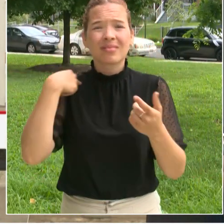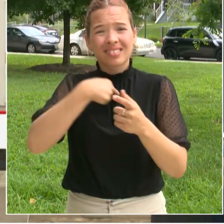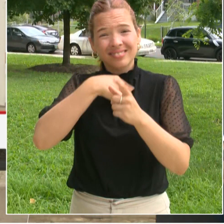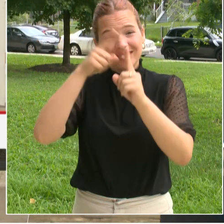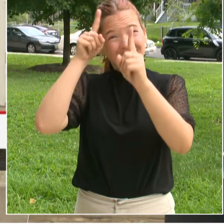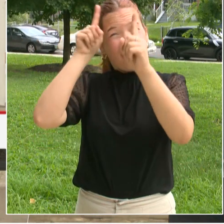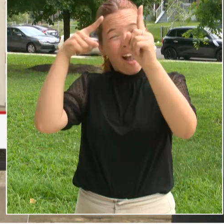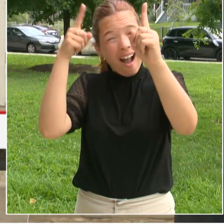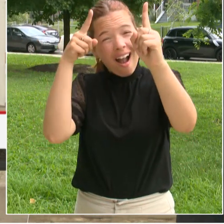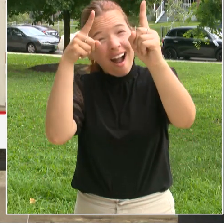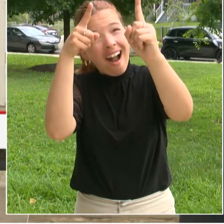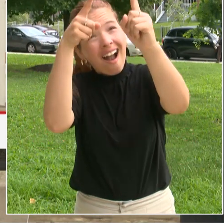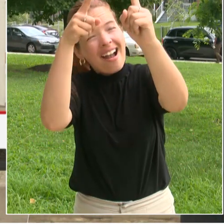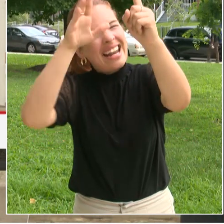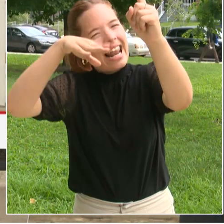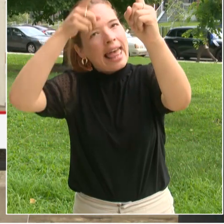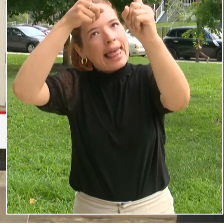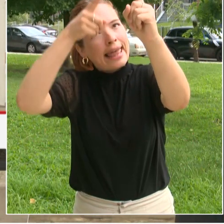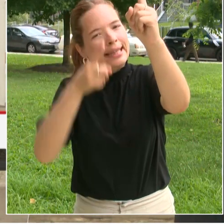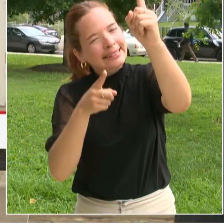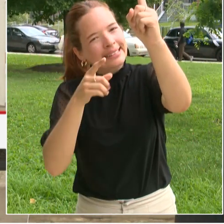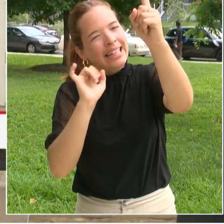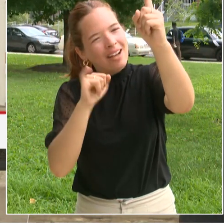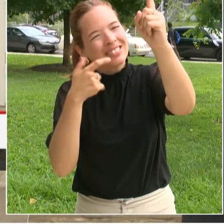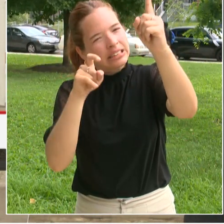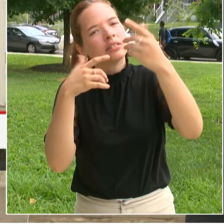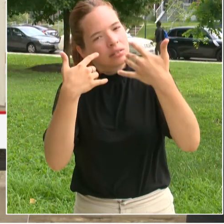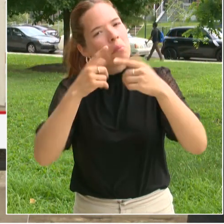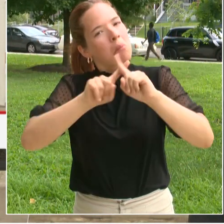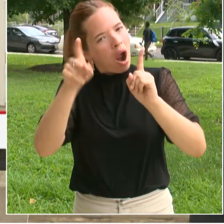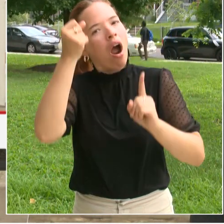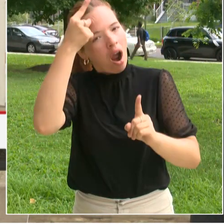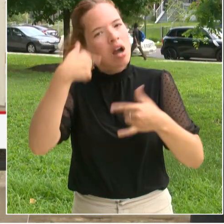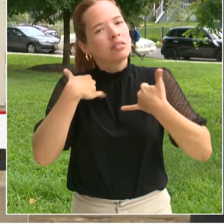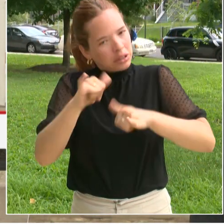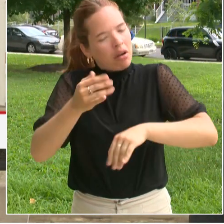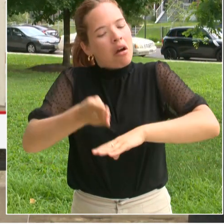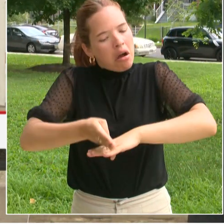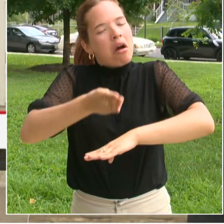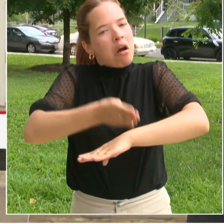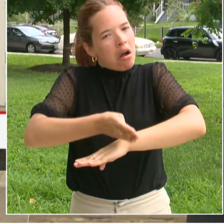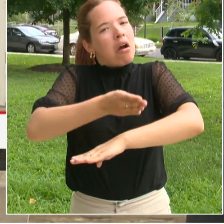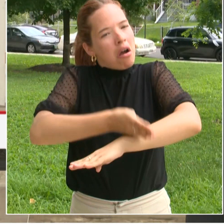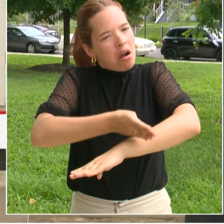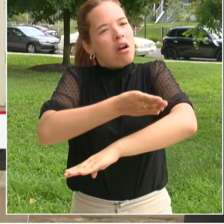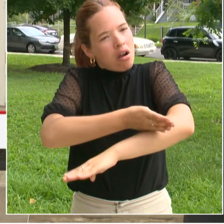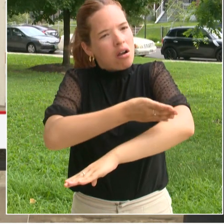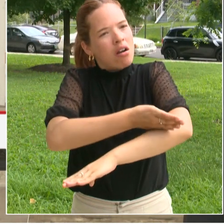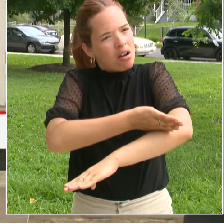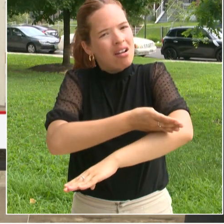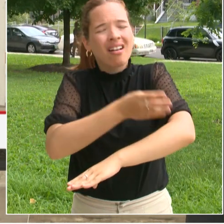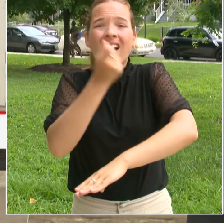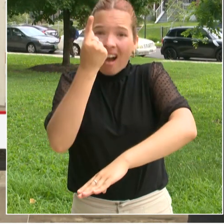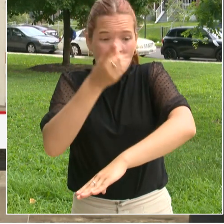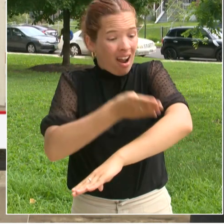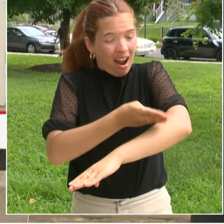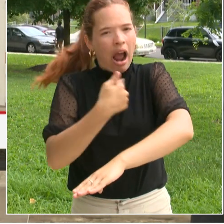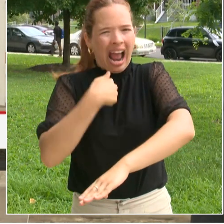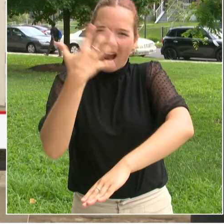but we have much more work to go. We need to band together and stick with it for another year and for every year coming forward.